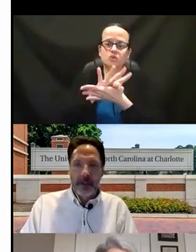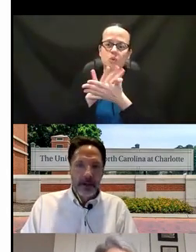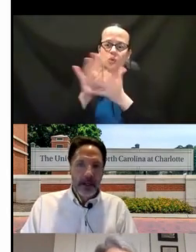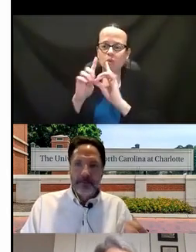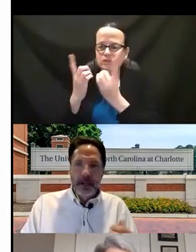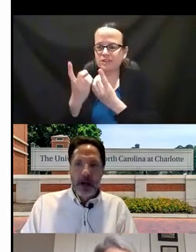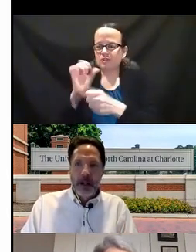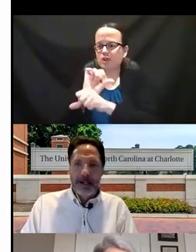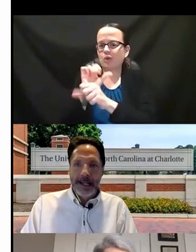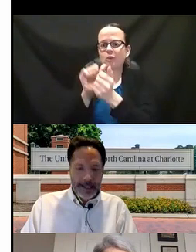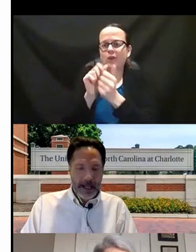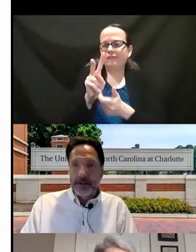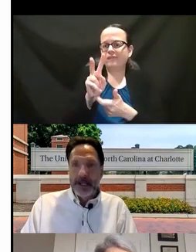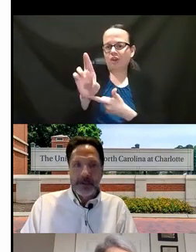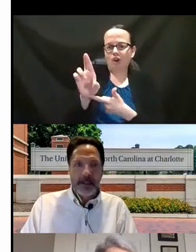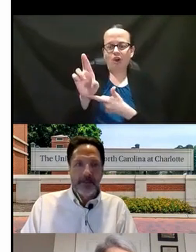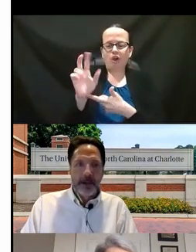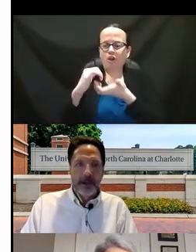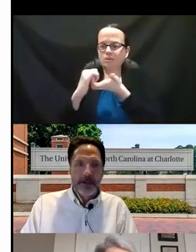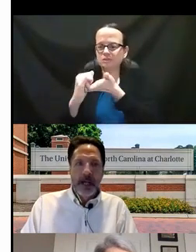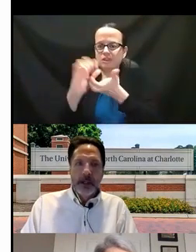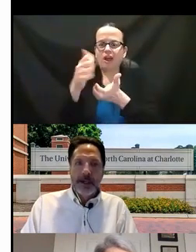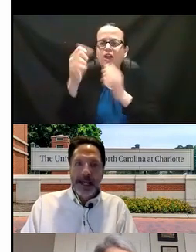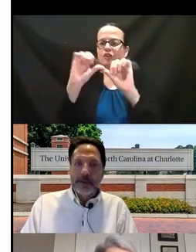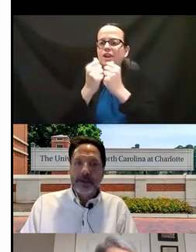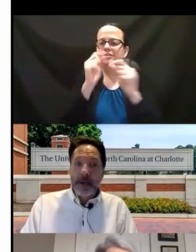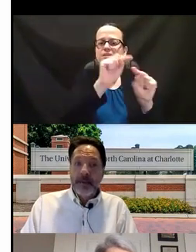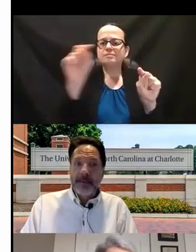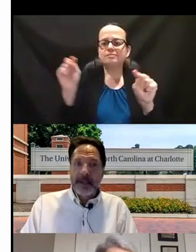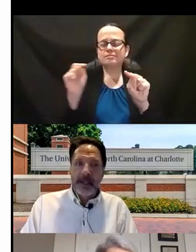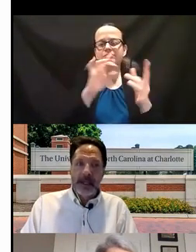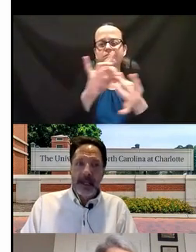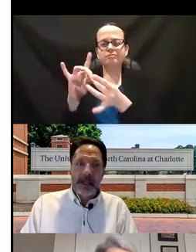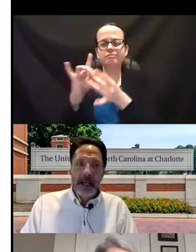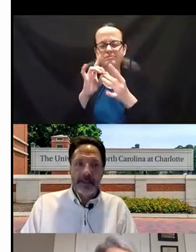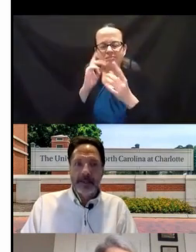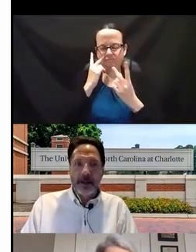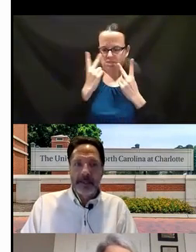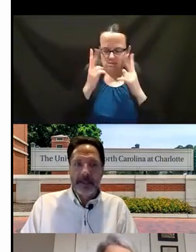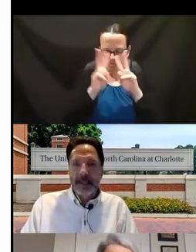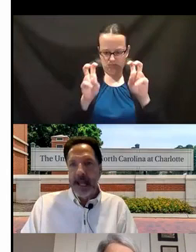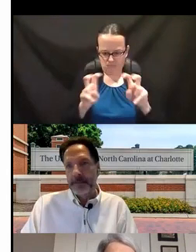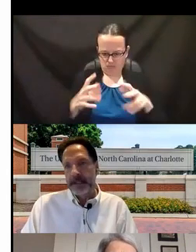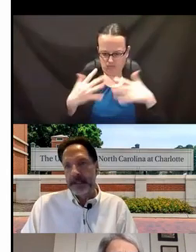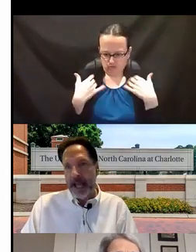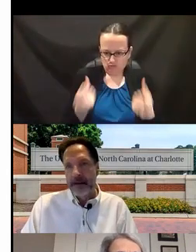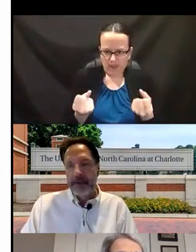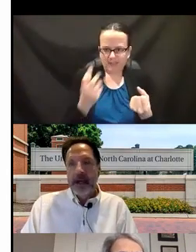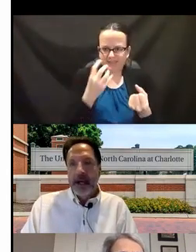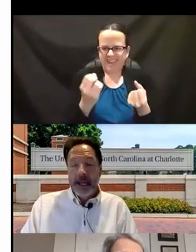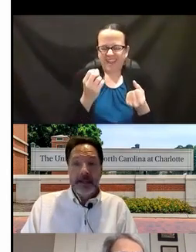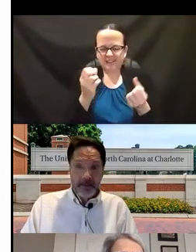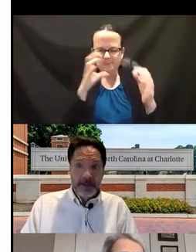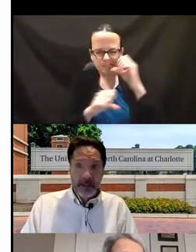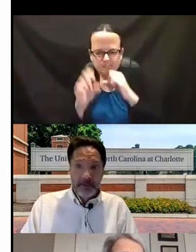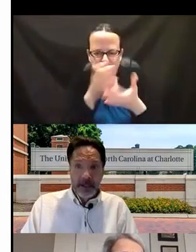with their VR and other agency partners, look at their strengths and then analyze the services and gaps that they have